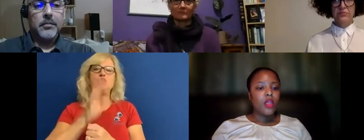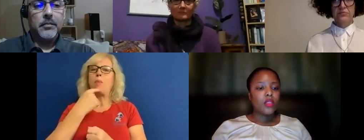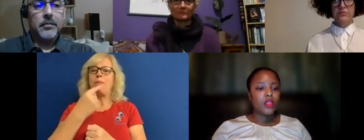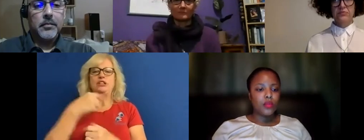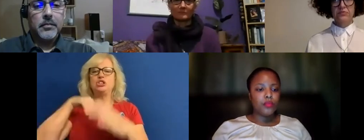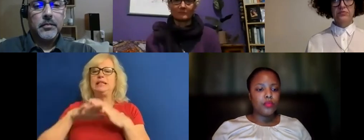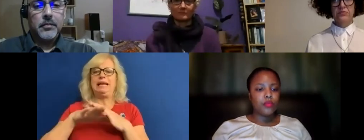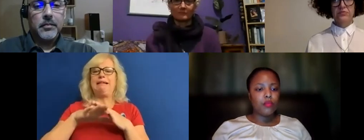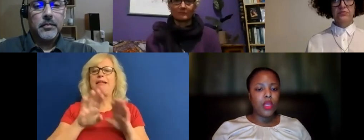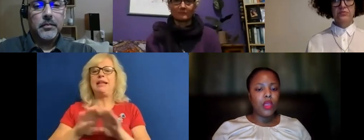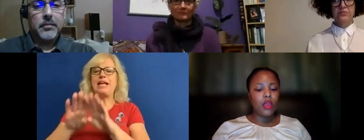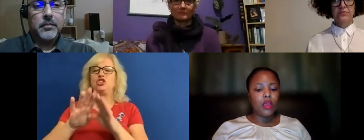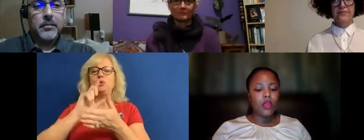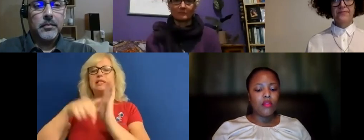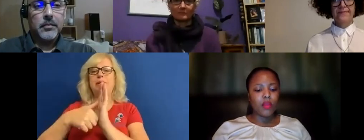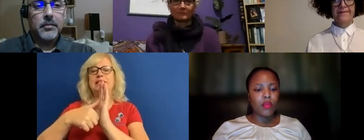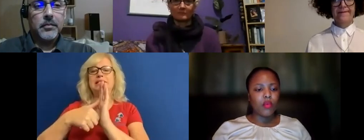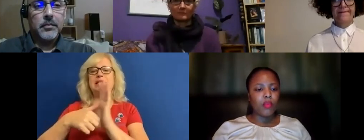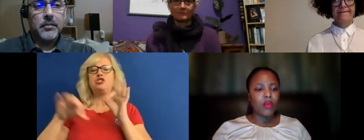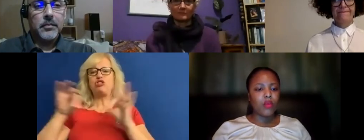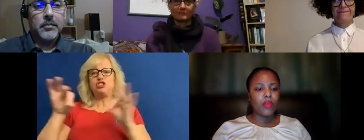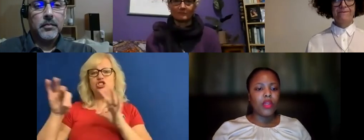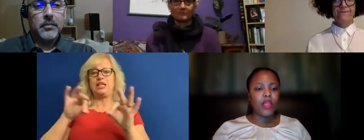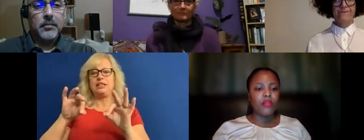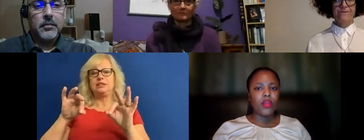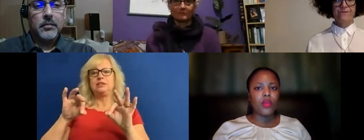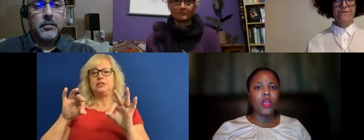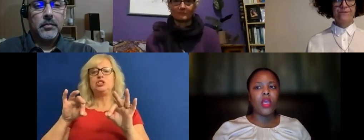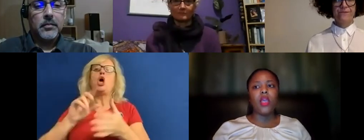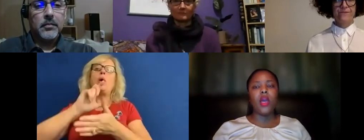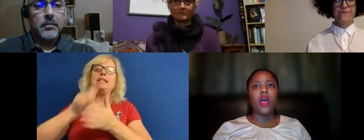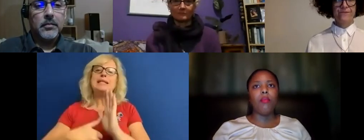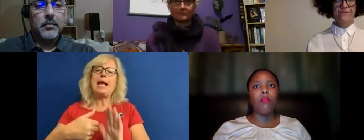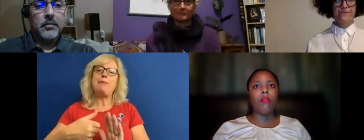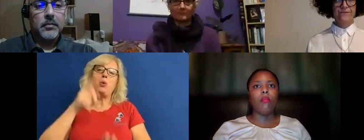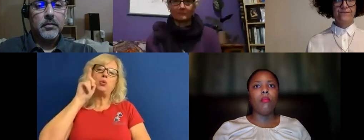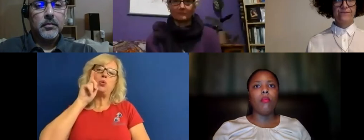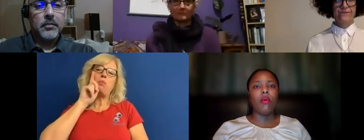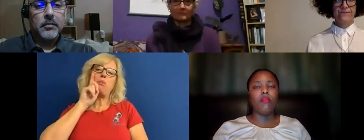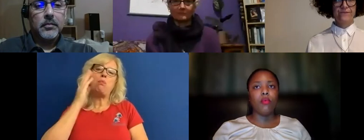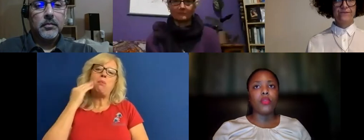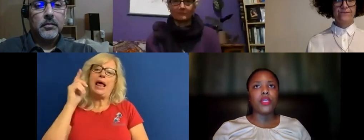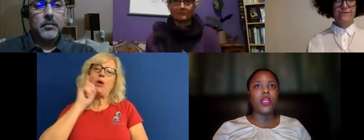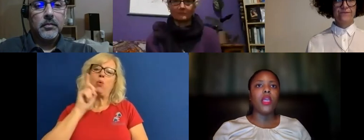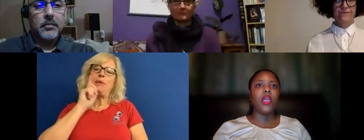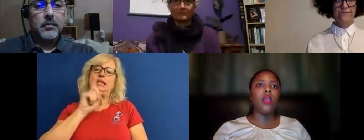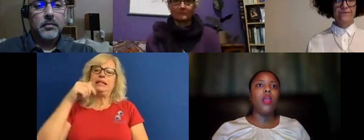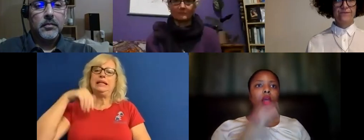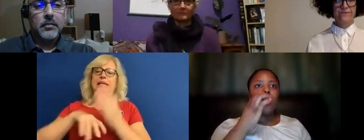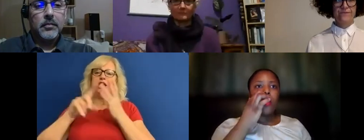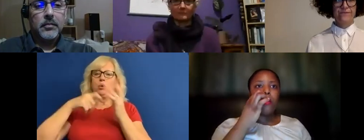So, being a disabled black woman in the UK, I'm unfortunately